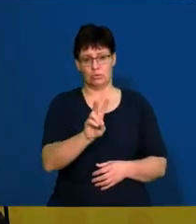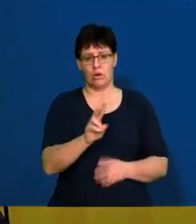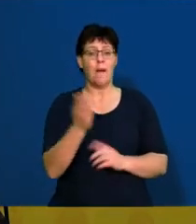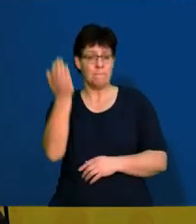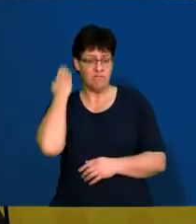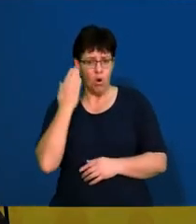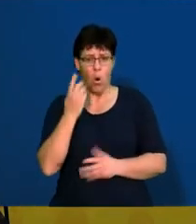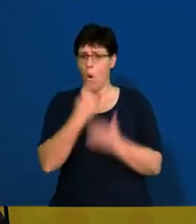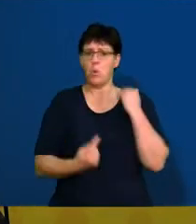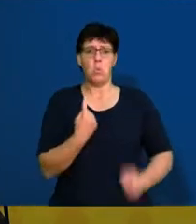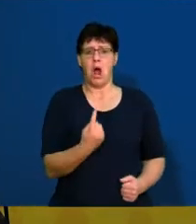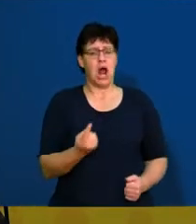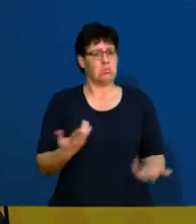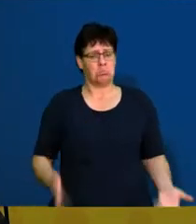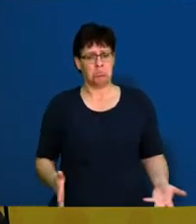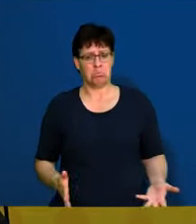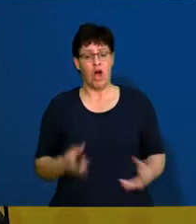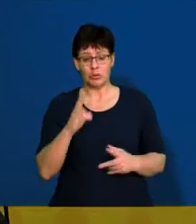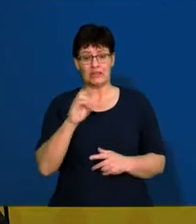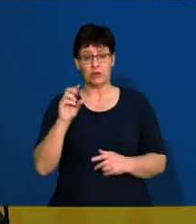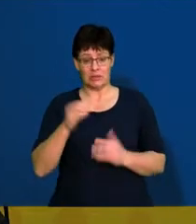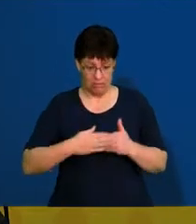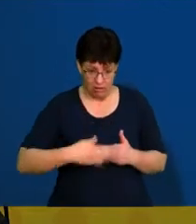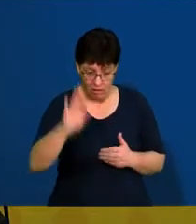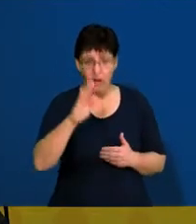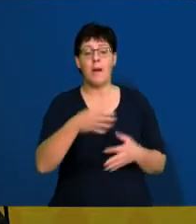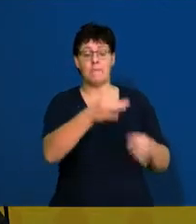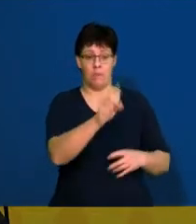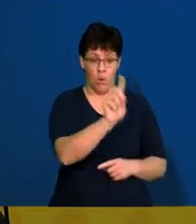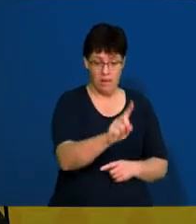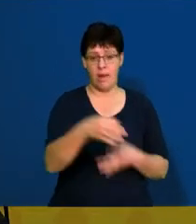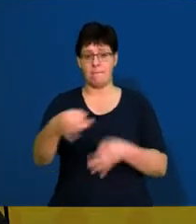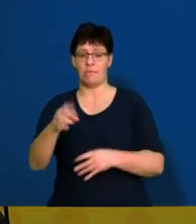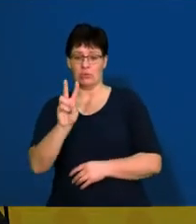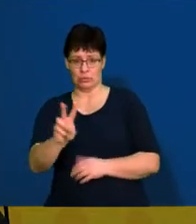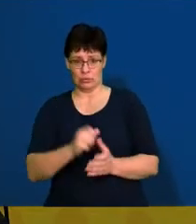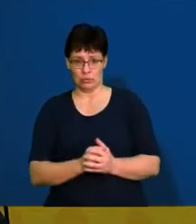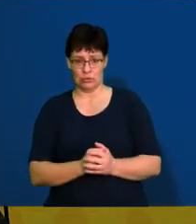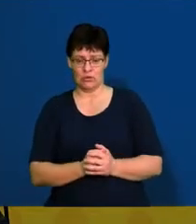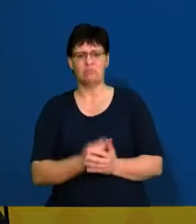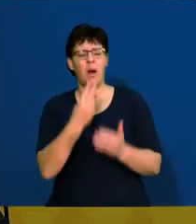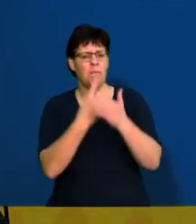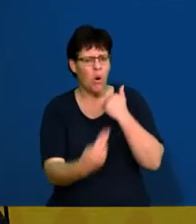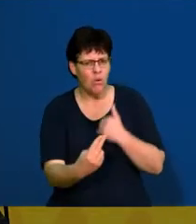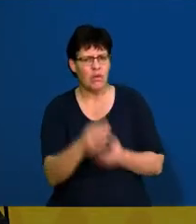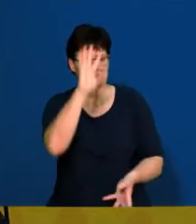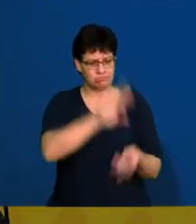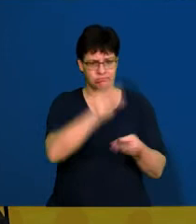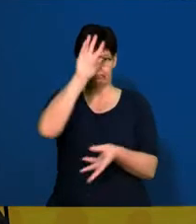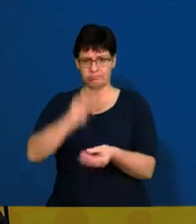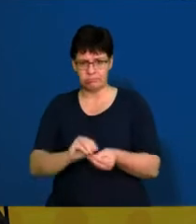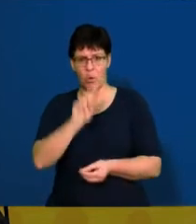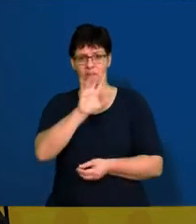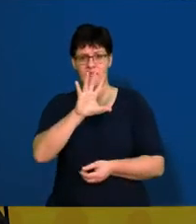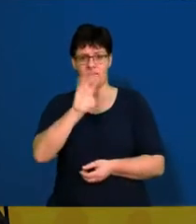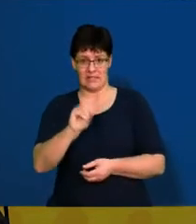only one paper. So, you'll be writing paper one and paper two. They are both out of 150 marks and they're two